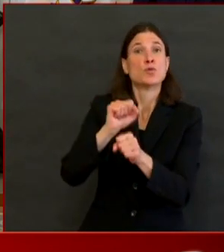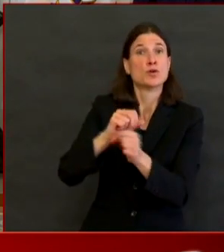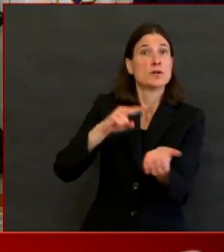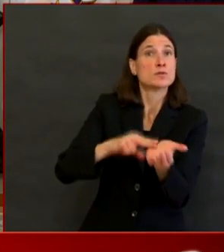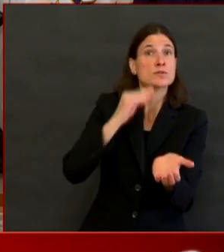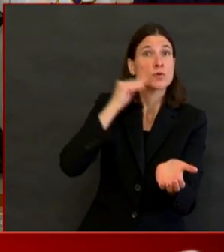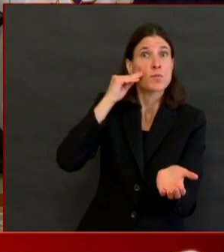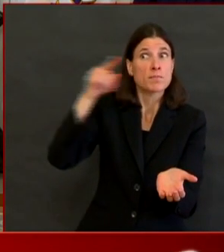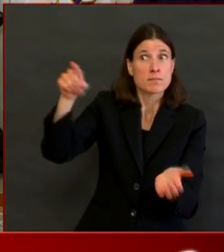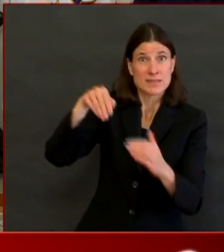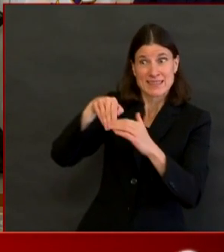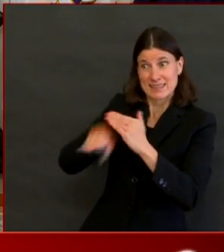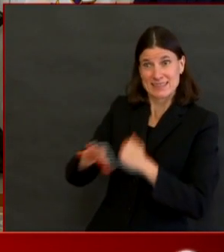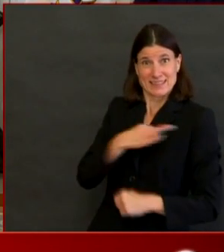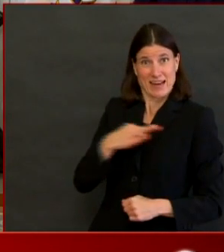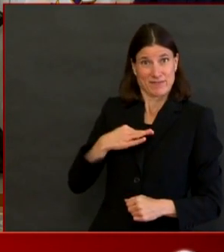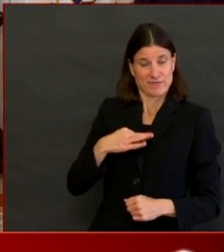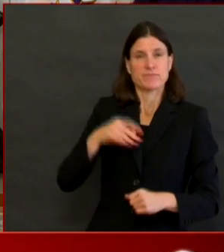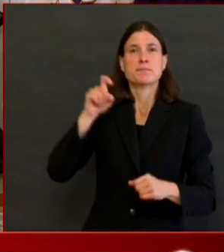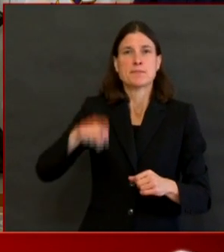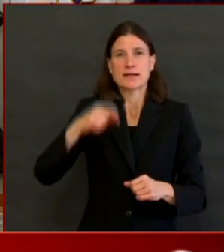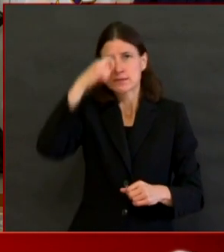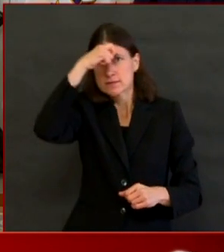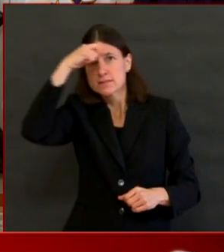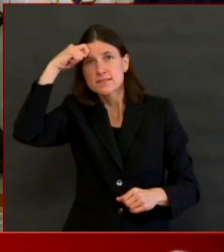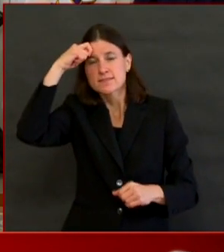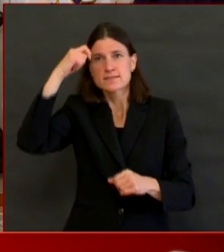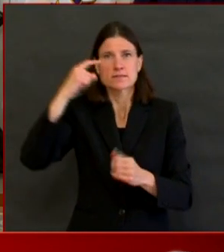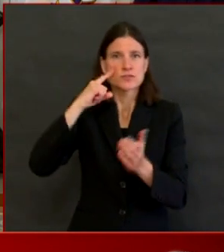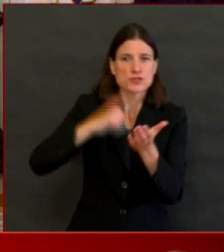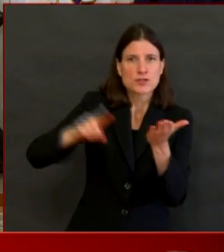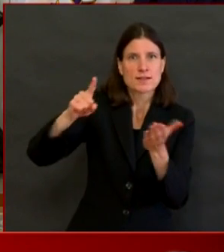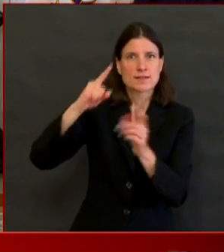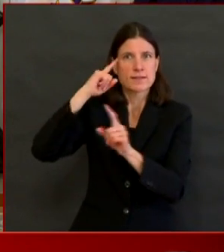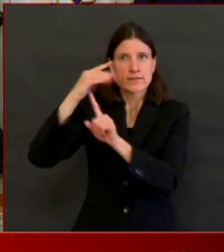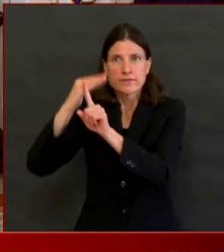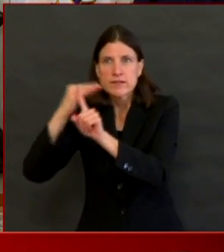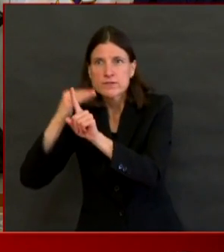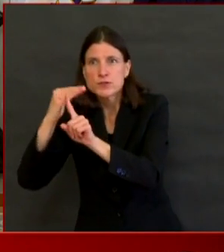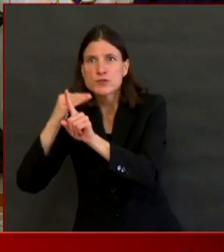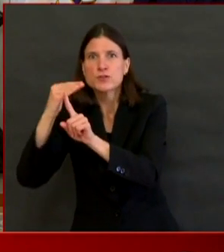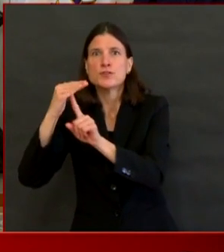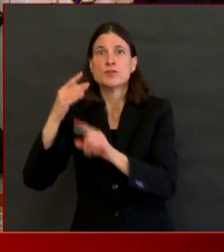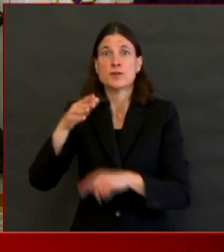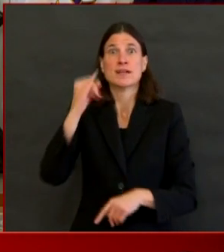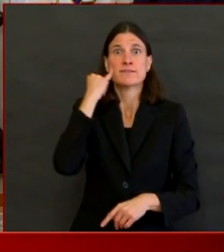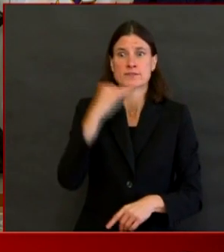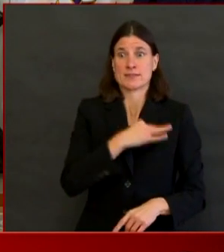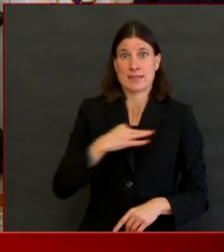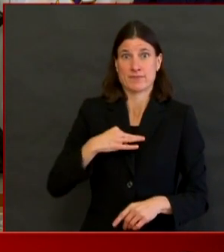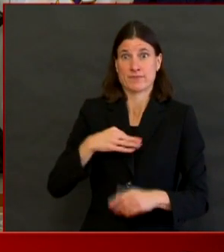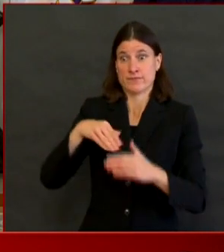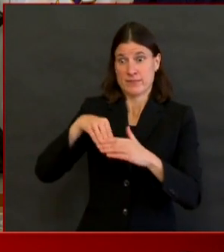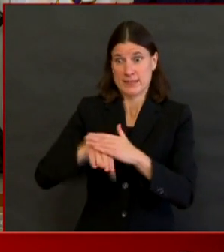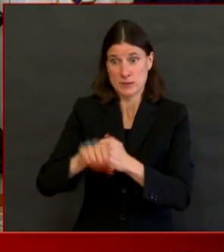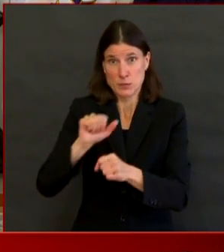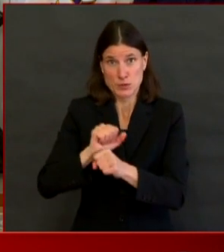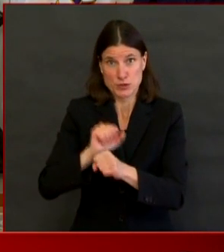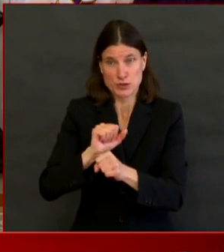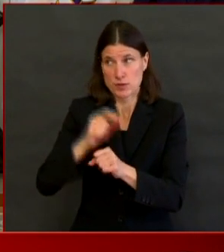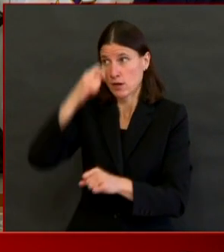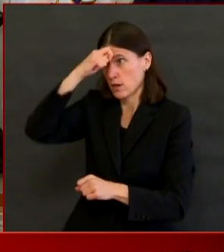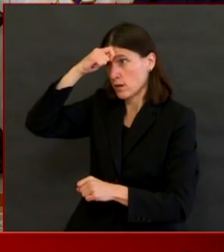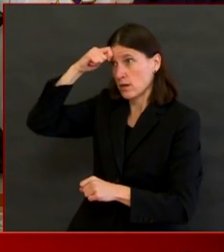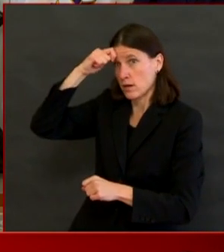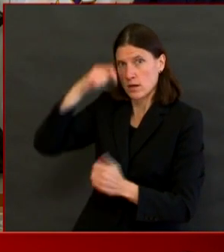anyone home who has any symptoms, and surgical masks for those who are healthcare workers working in nursing